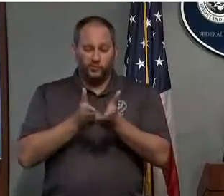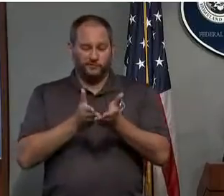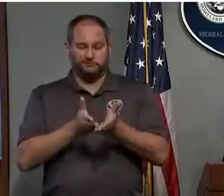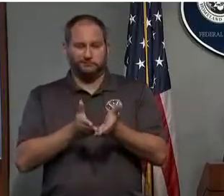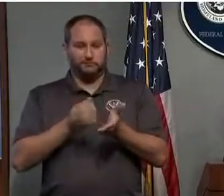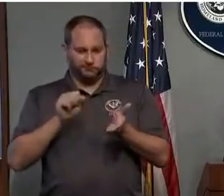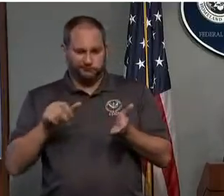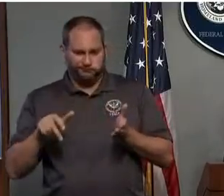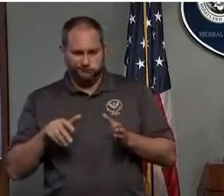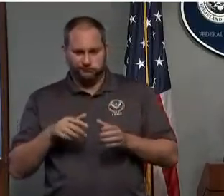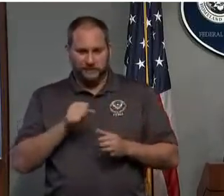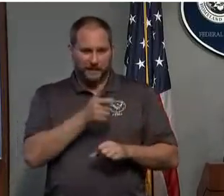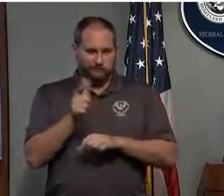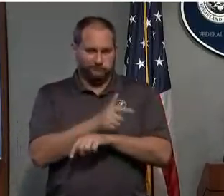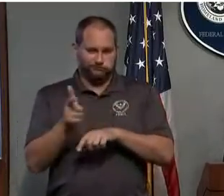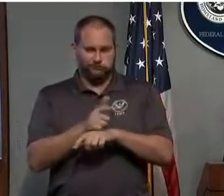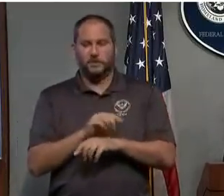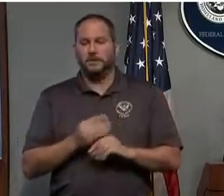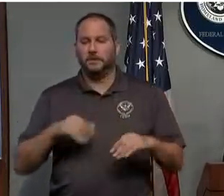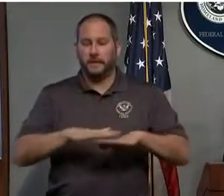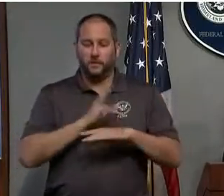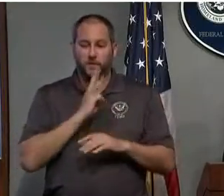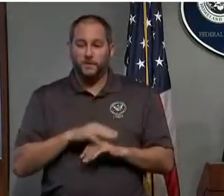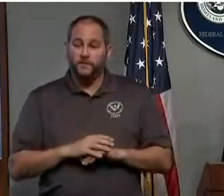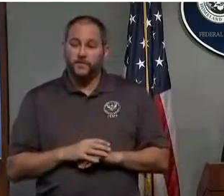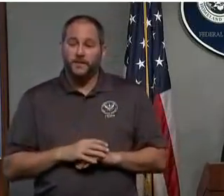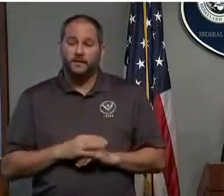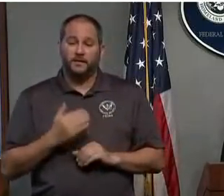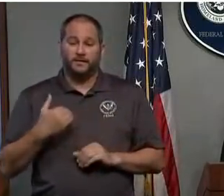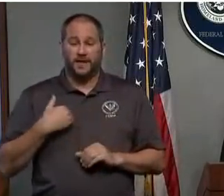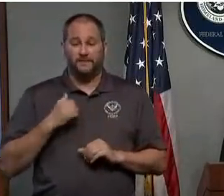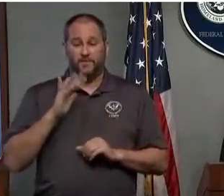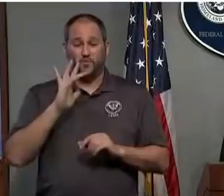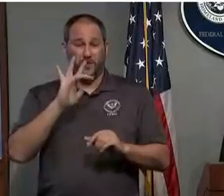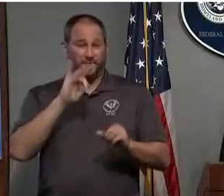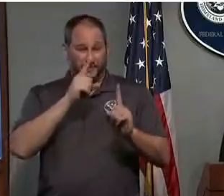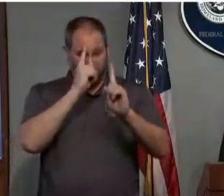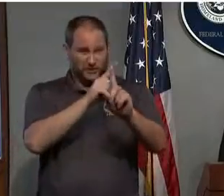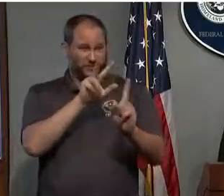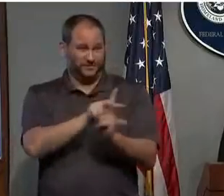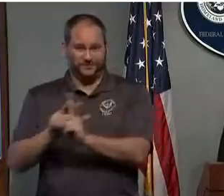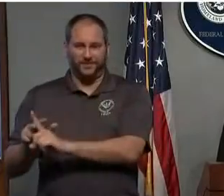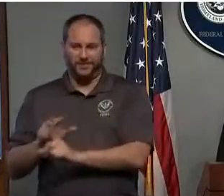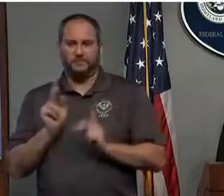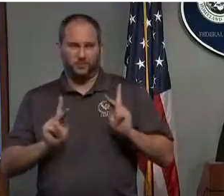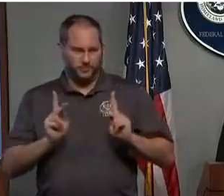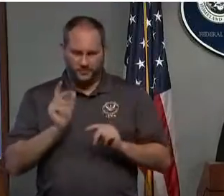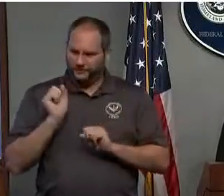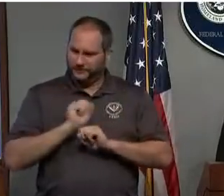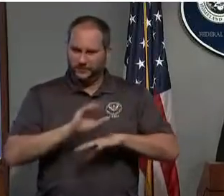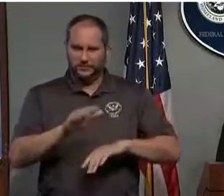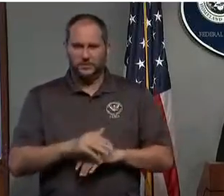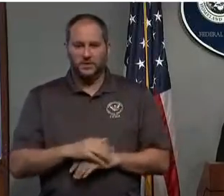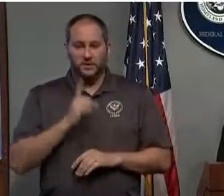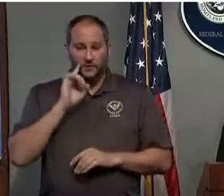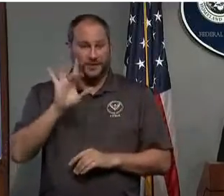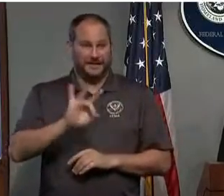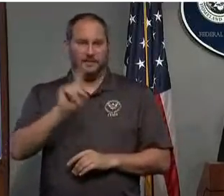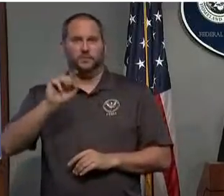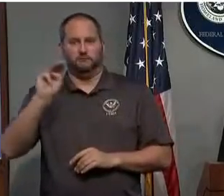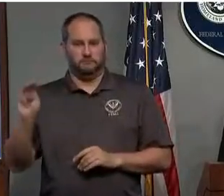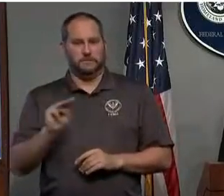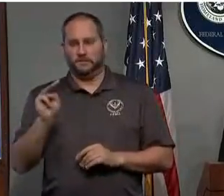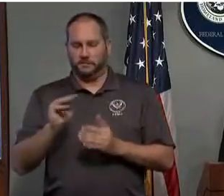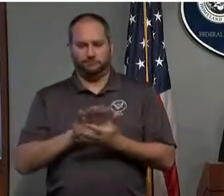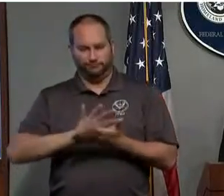has received over 25 mission assignments, 81 million. As far as the Corps is concerned, the Corps is in